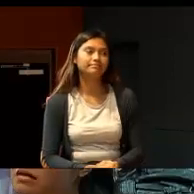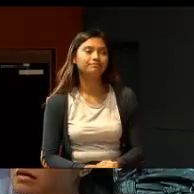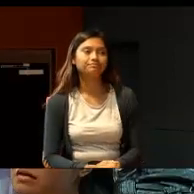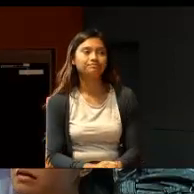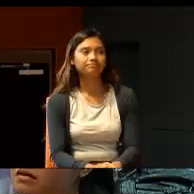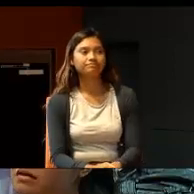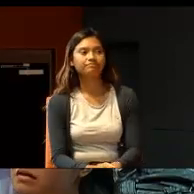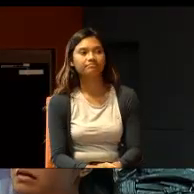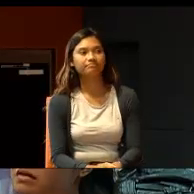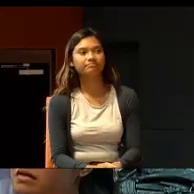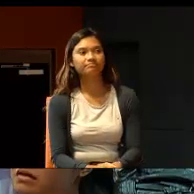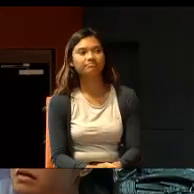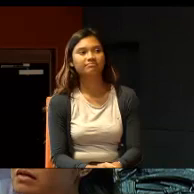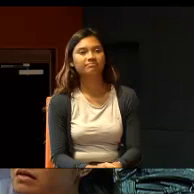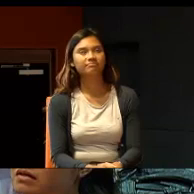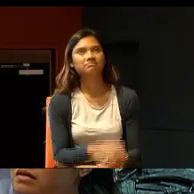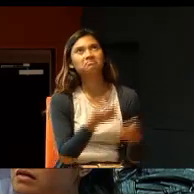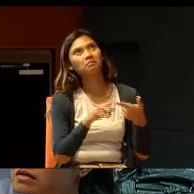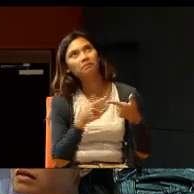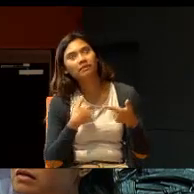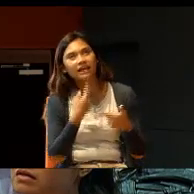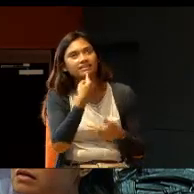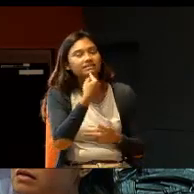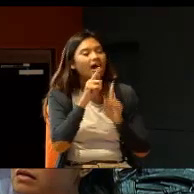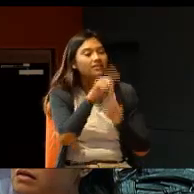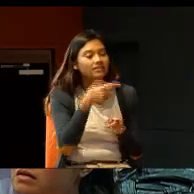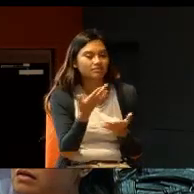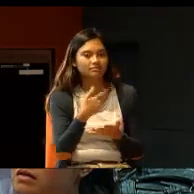I want to help others because I can.